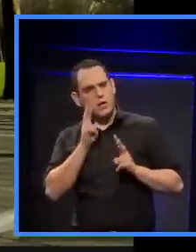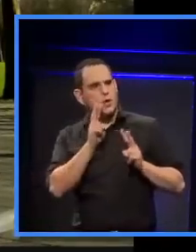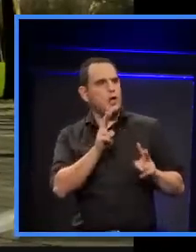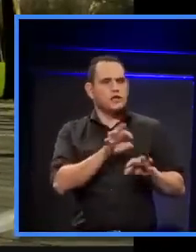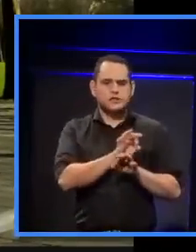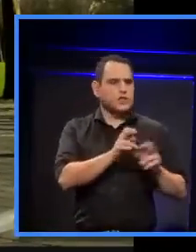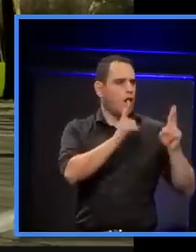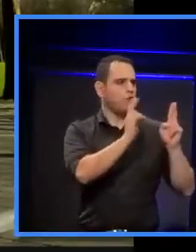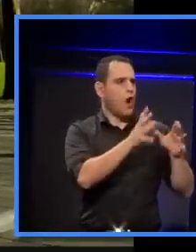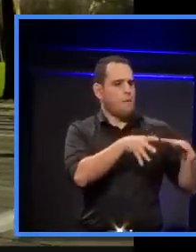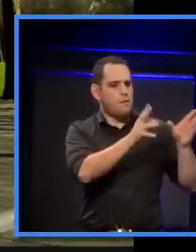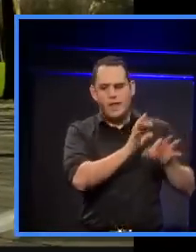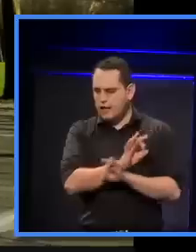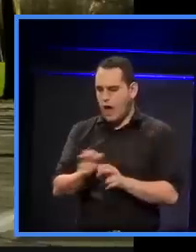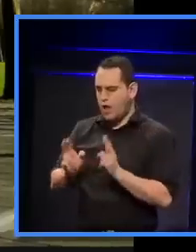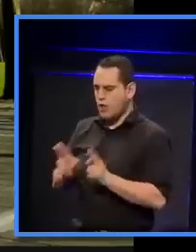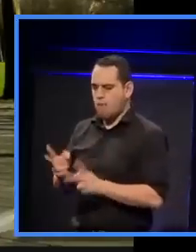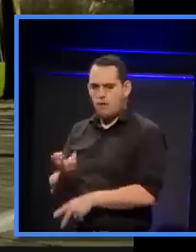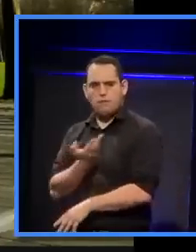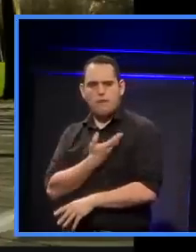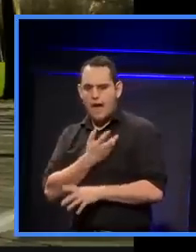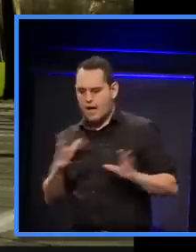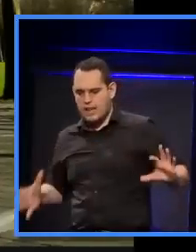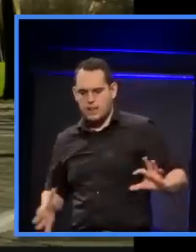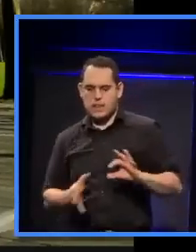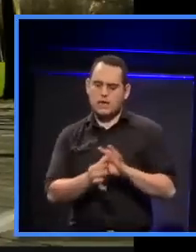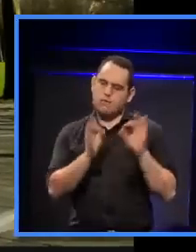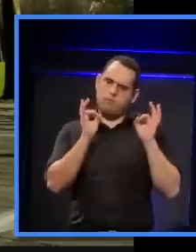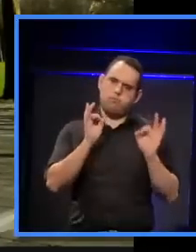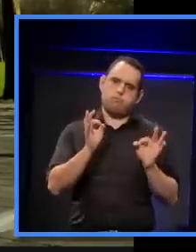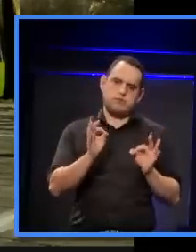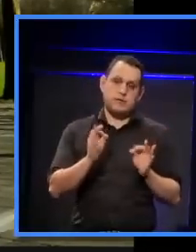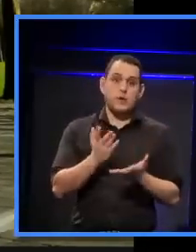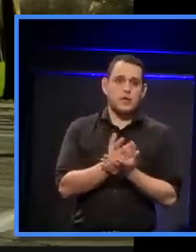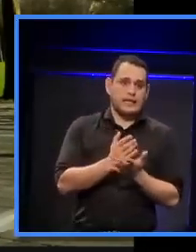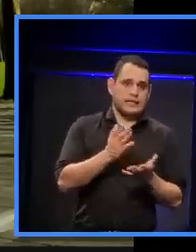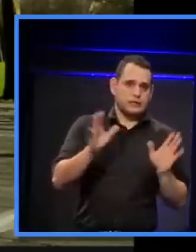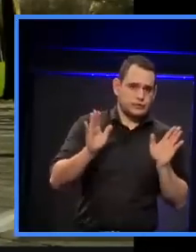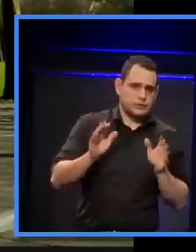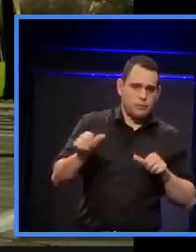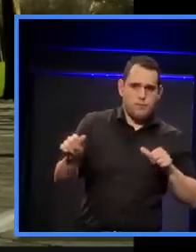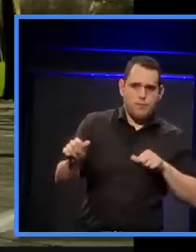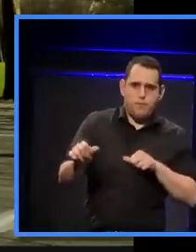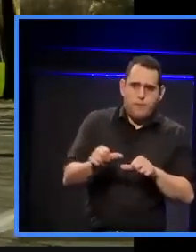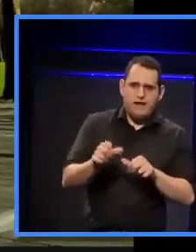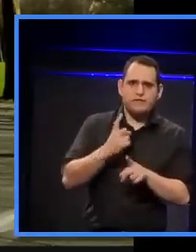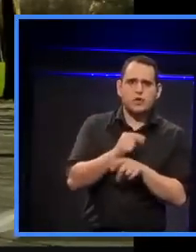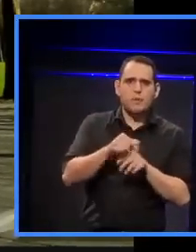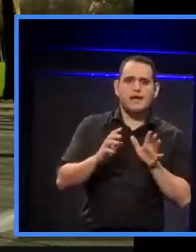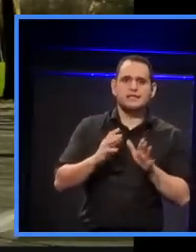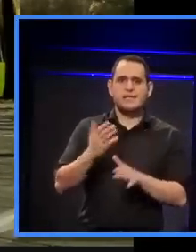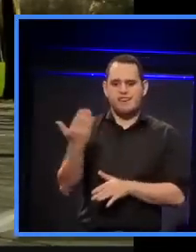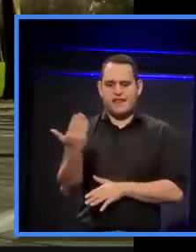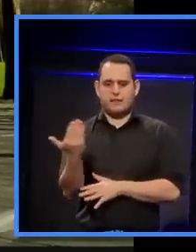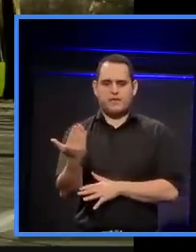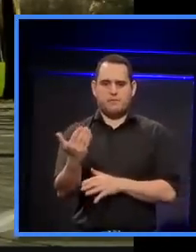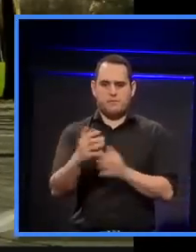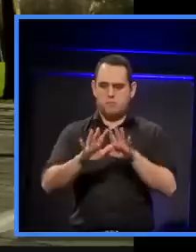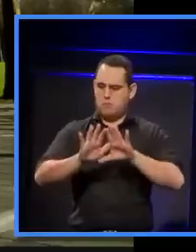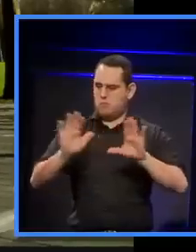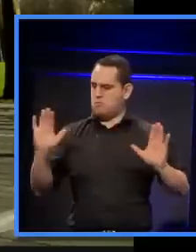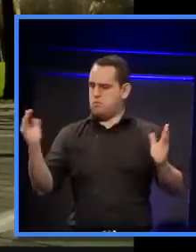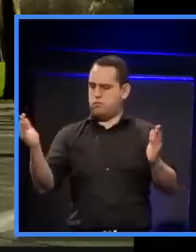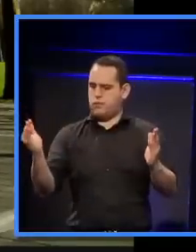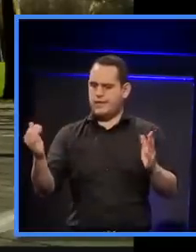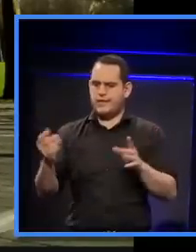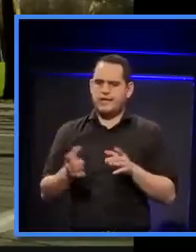of the park, and I think it's stunning. Just very briefly, on the aluminium issue for the facade, I was